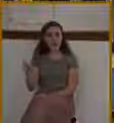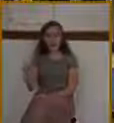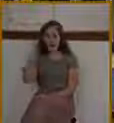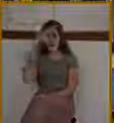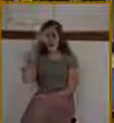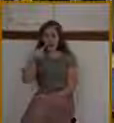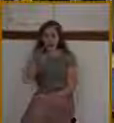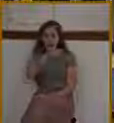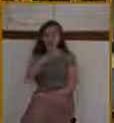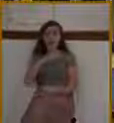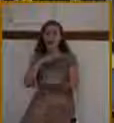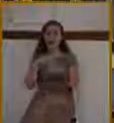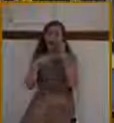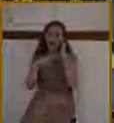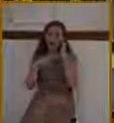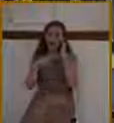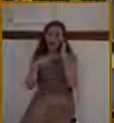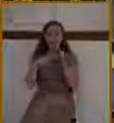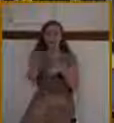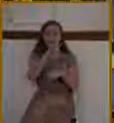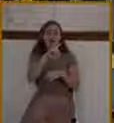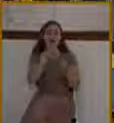superficial because later on,